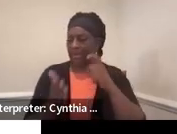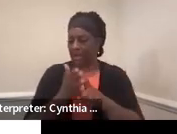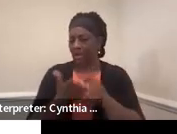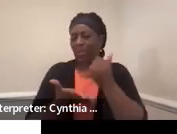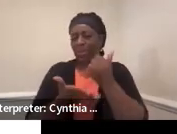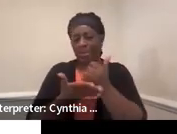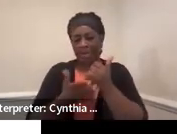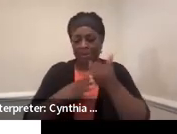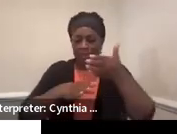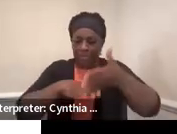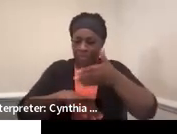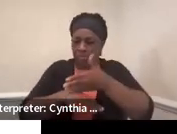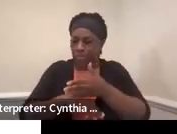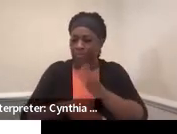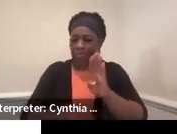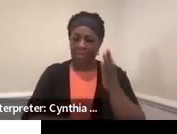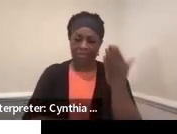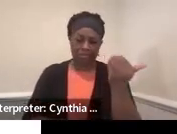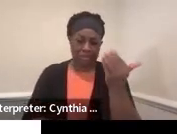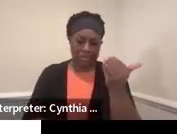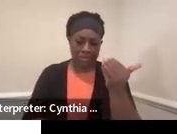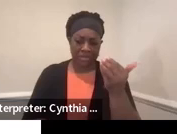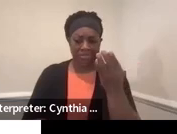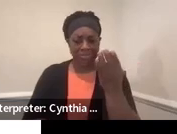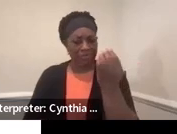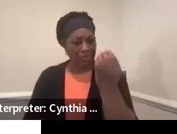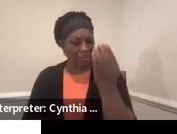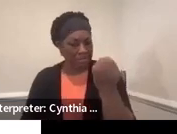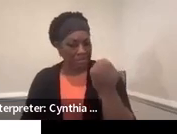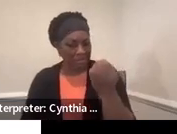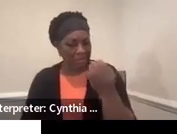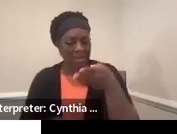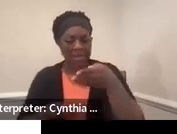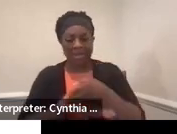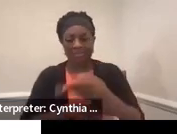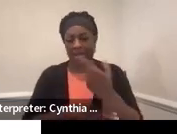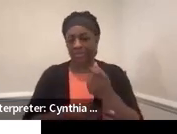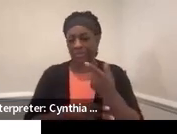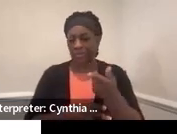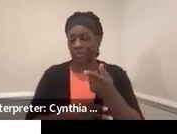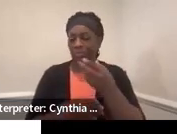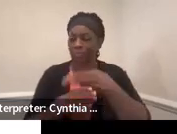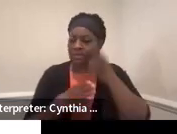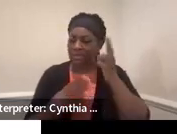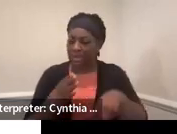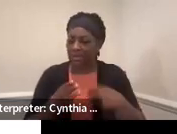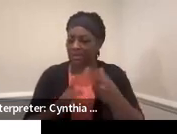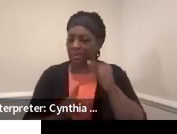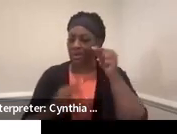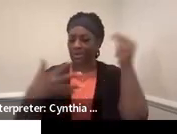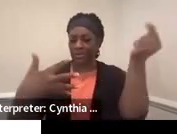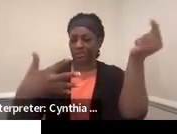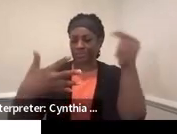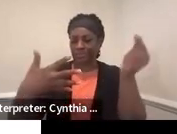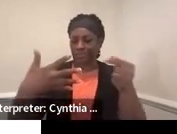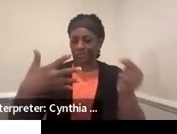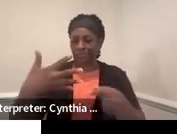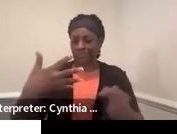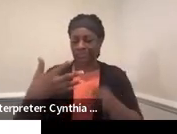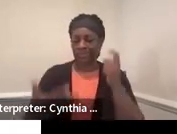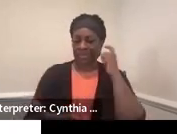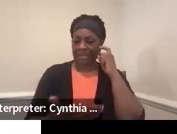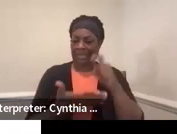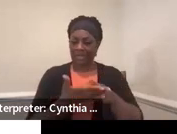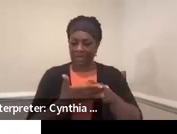help improve the B14 post-secondary outcomes. So we really just wanted to point out that that the indicators